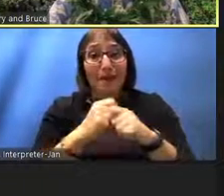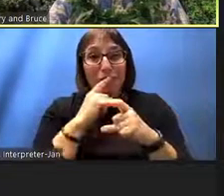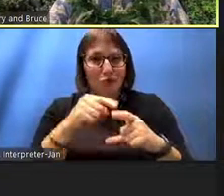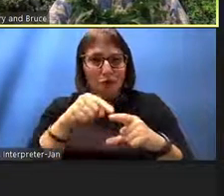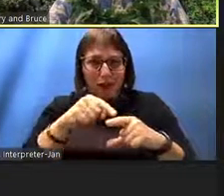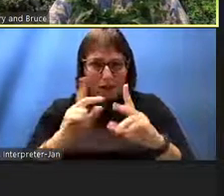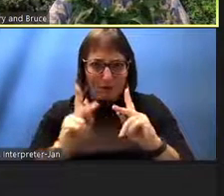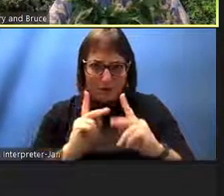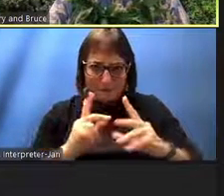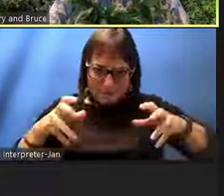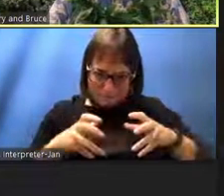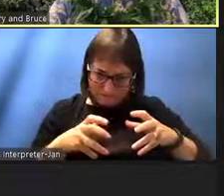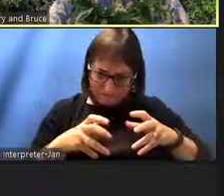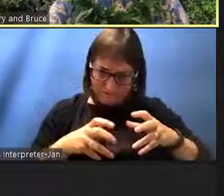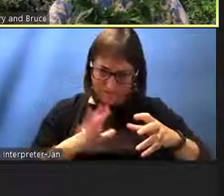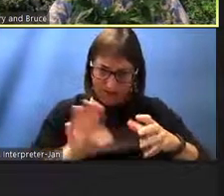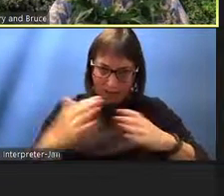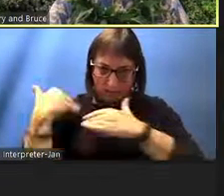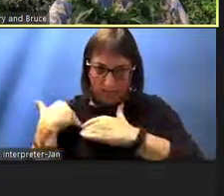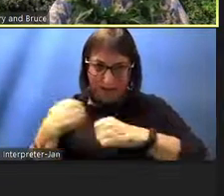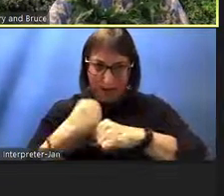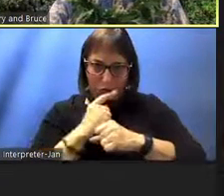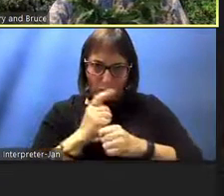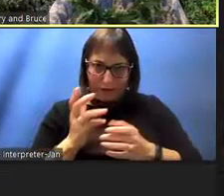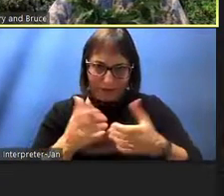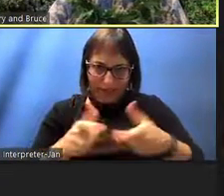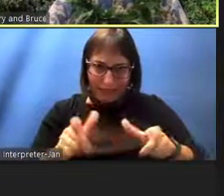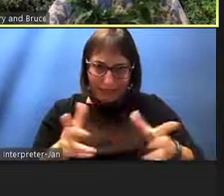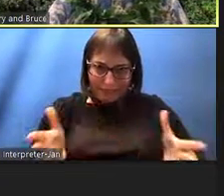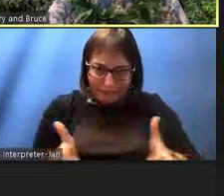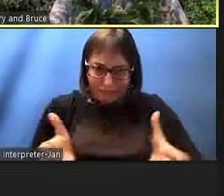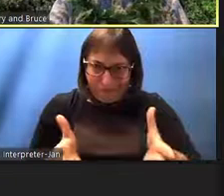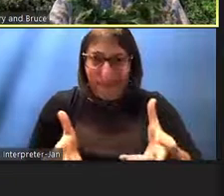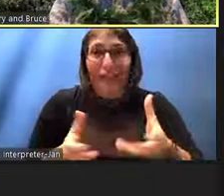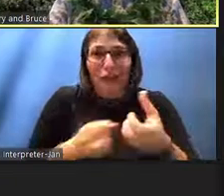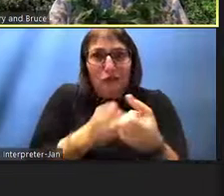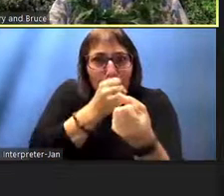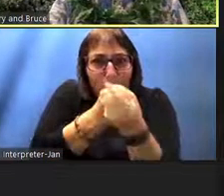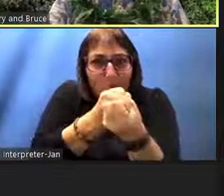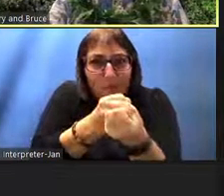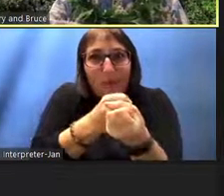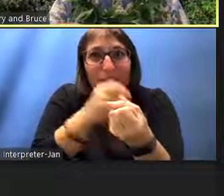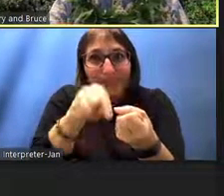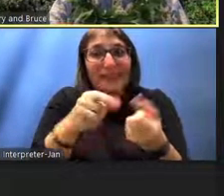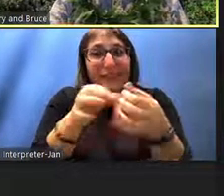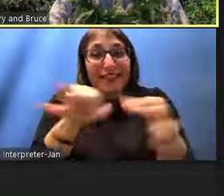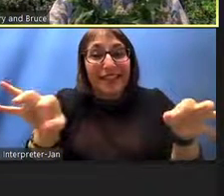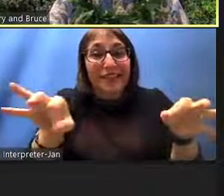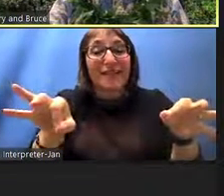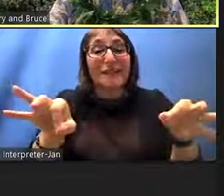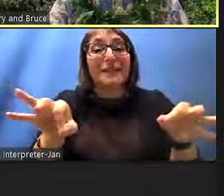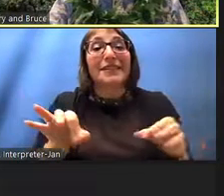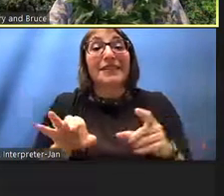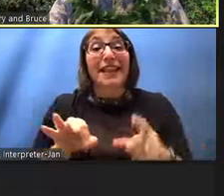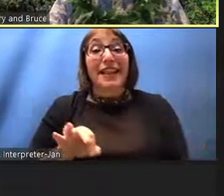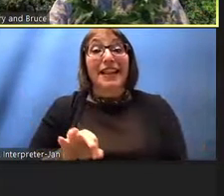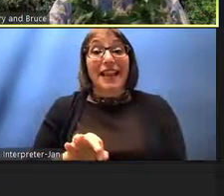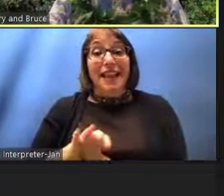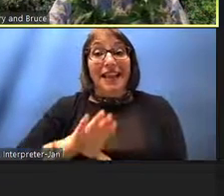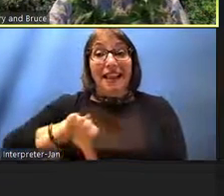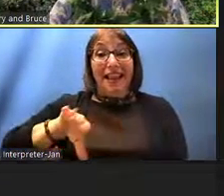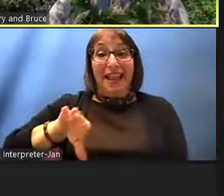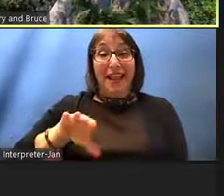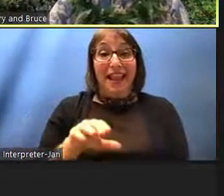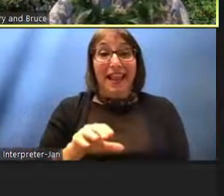afloat and then uh we could move over to the as we see the canoe here on the right side we see the